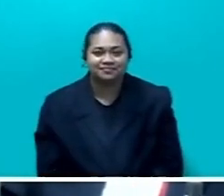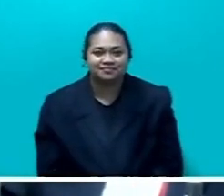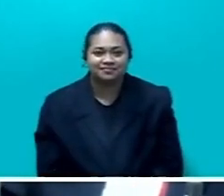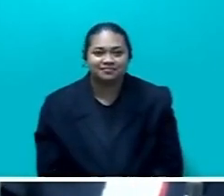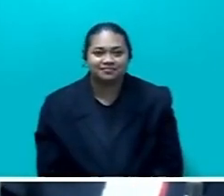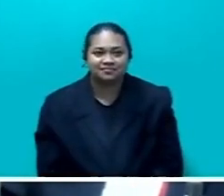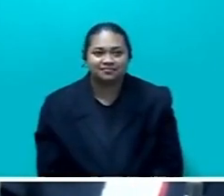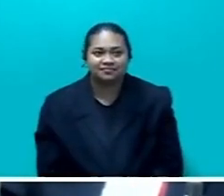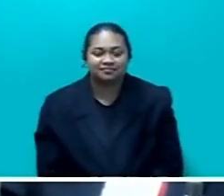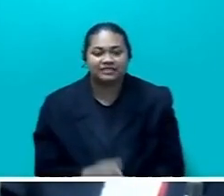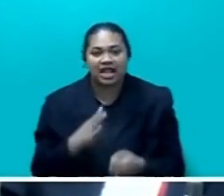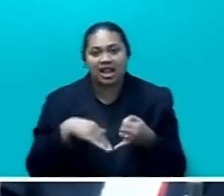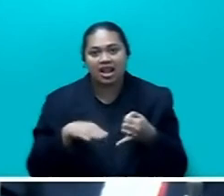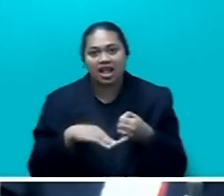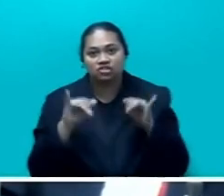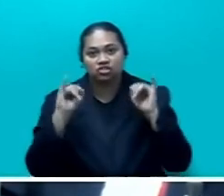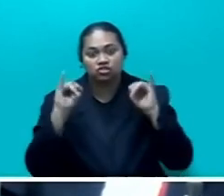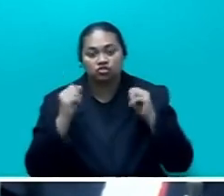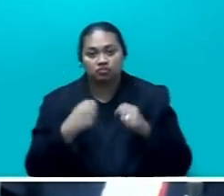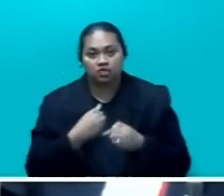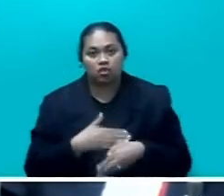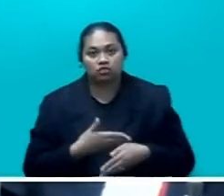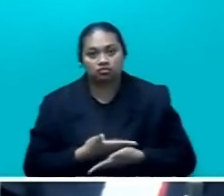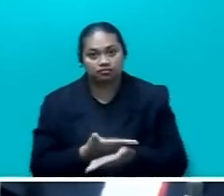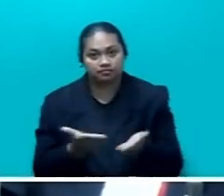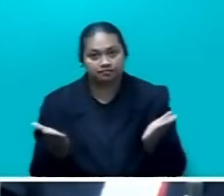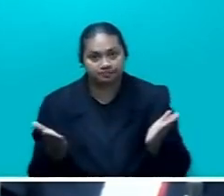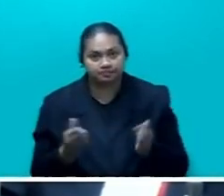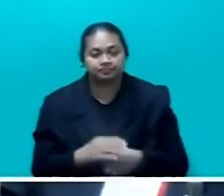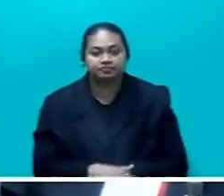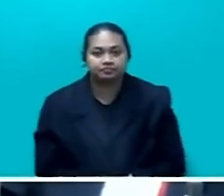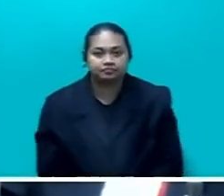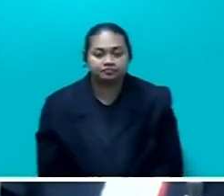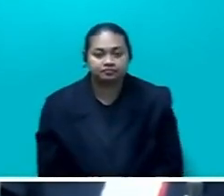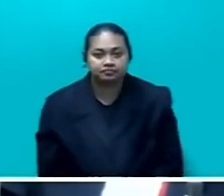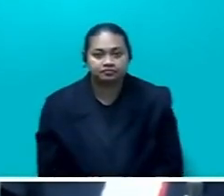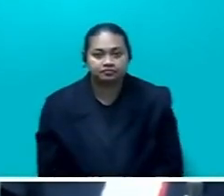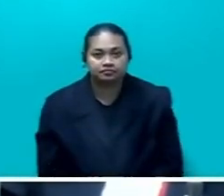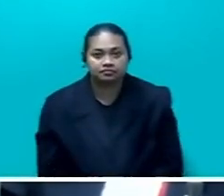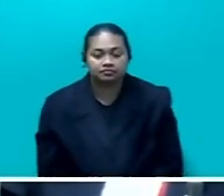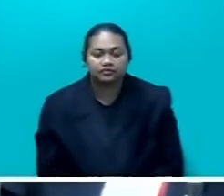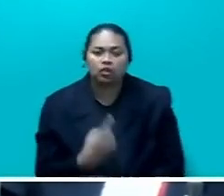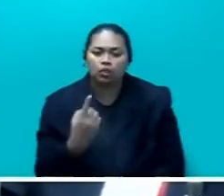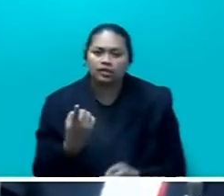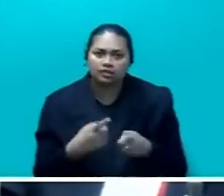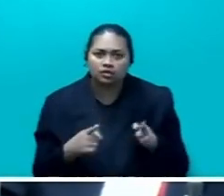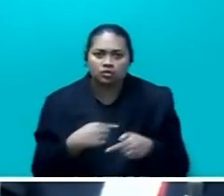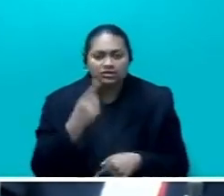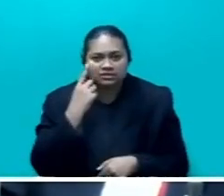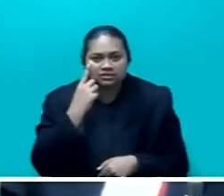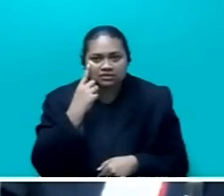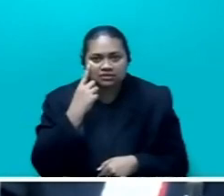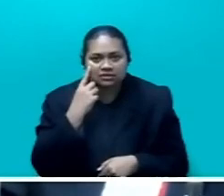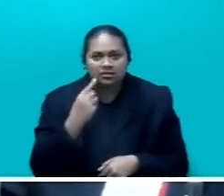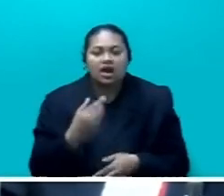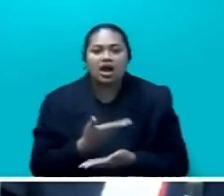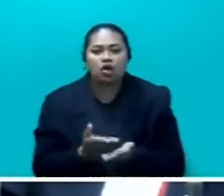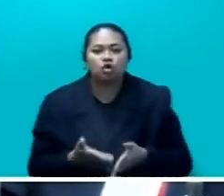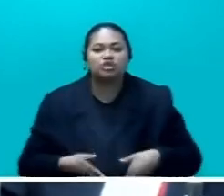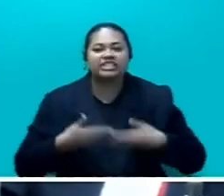The last issue perhaps I want to raise the Honorable Speaker is the issue of one of the things that we look at is the granting of citizenship.